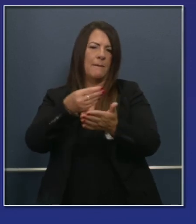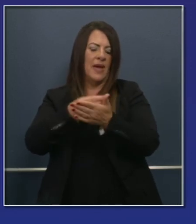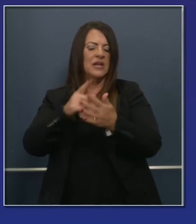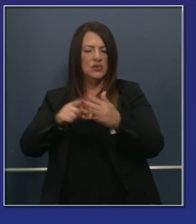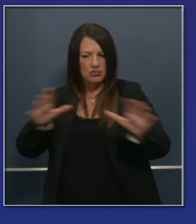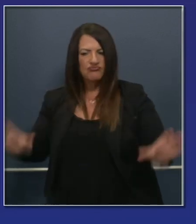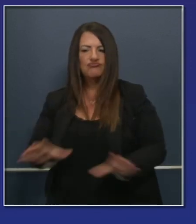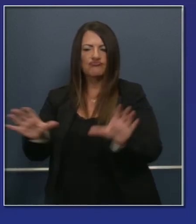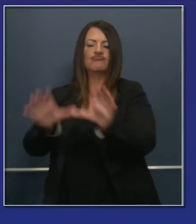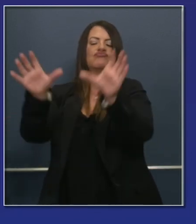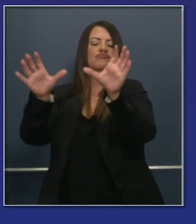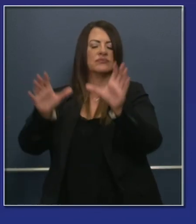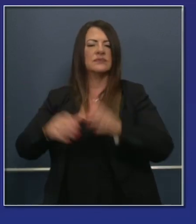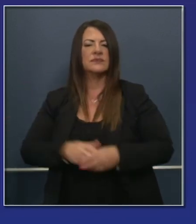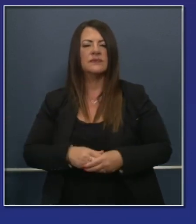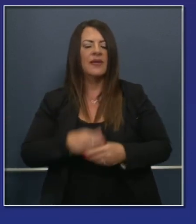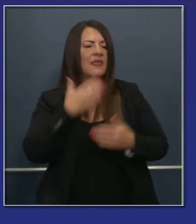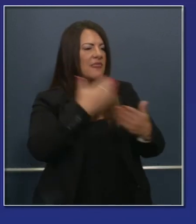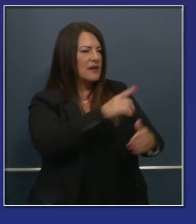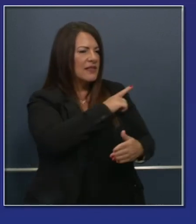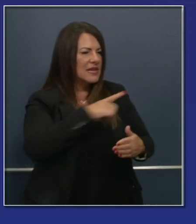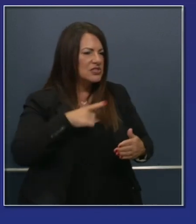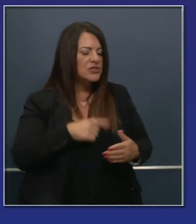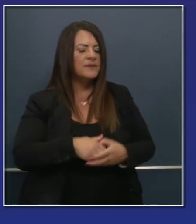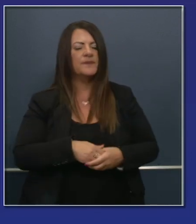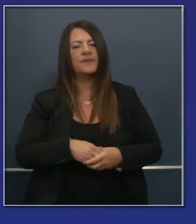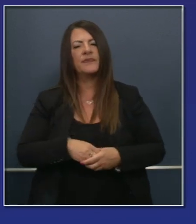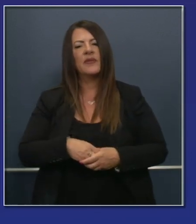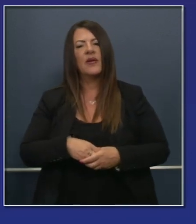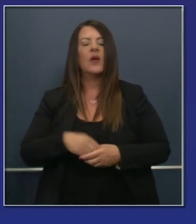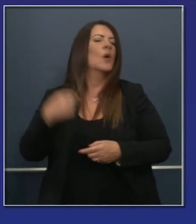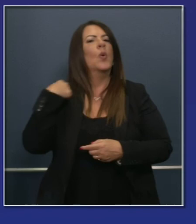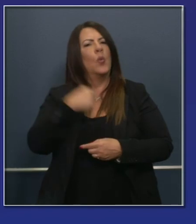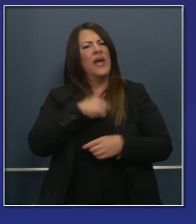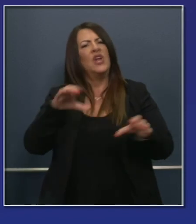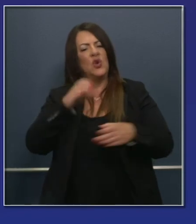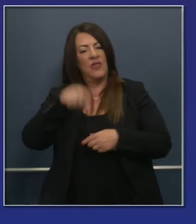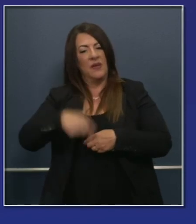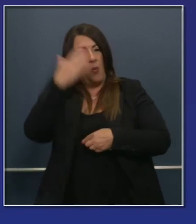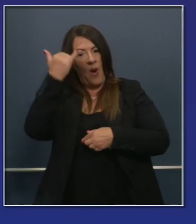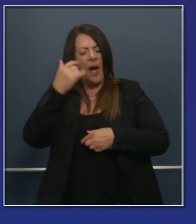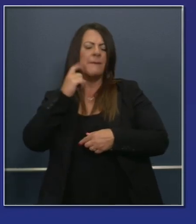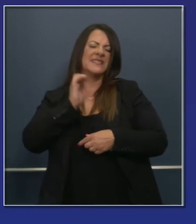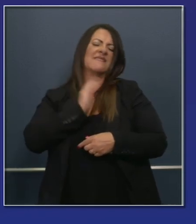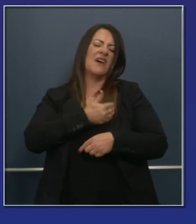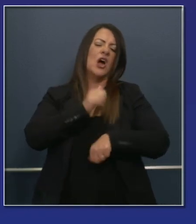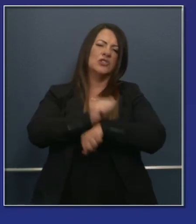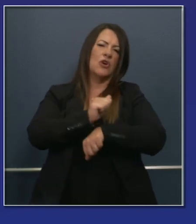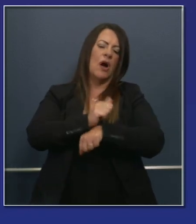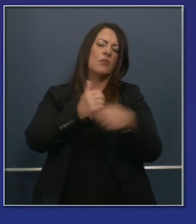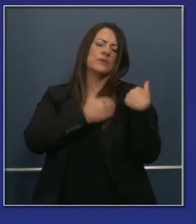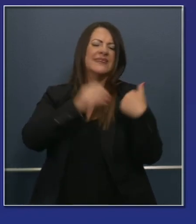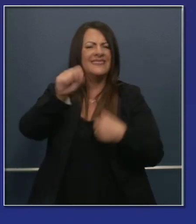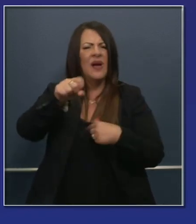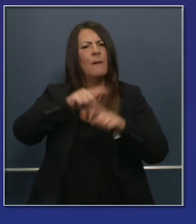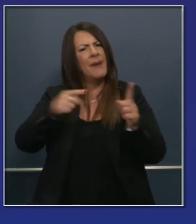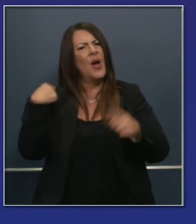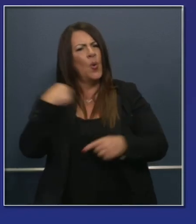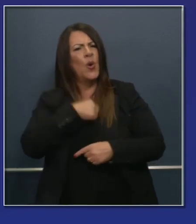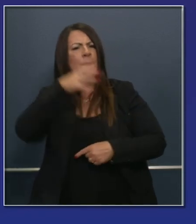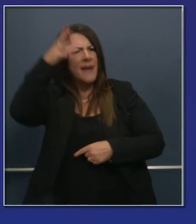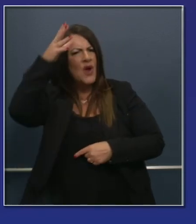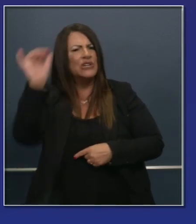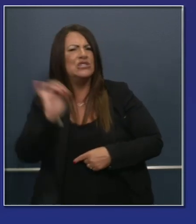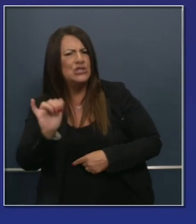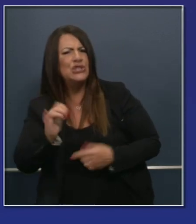like the governor said, we approach this in our work, but we also approach this as parents. And I want to, you know, I'm also a parent of California students. I